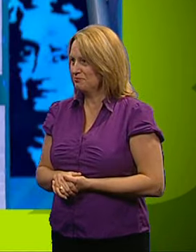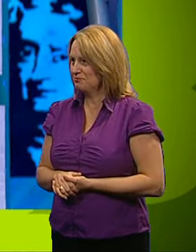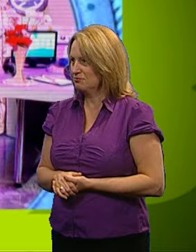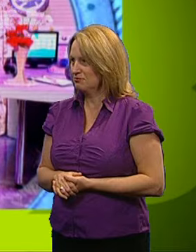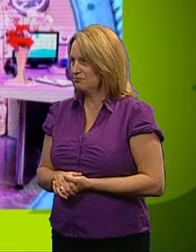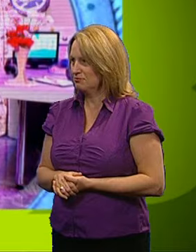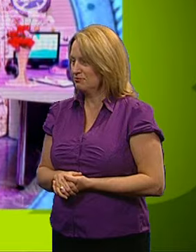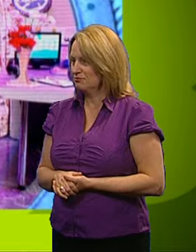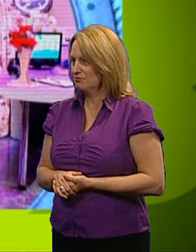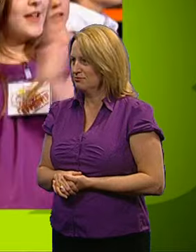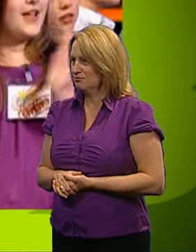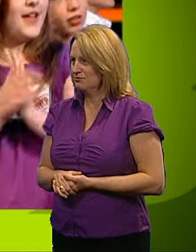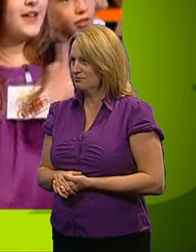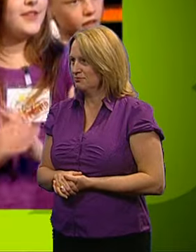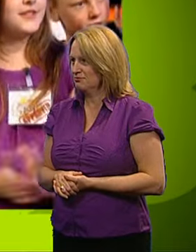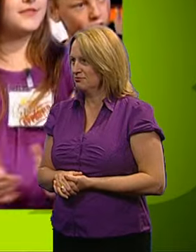CHEERING AND